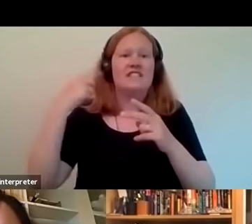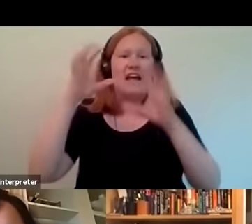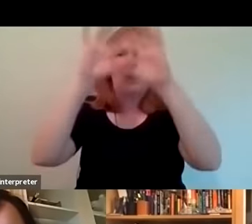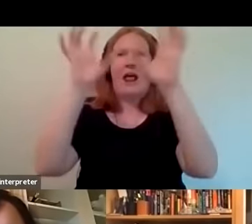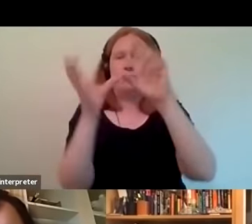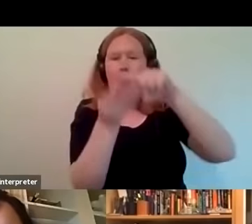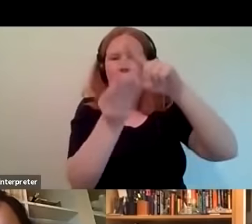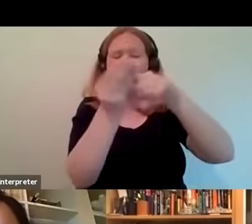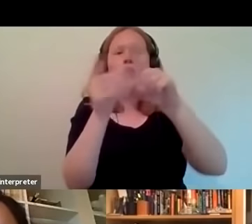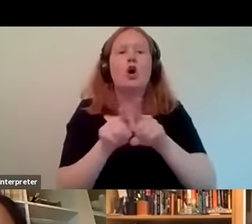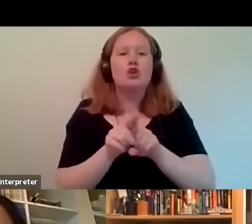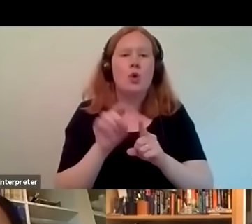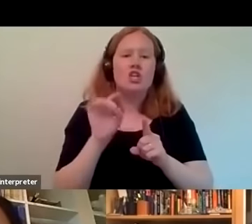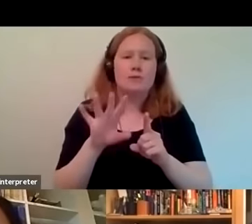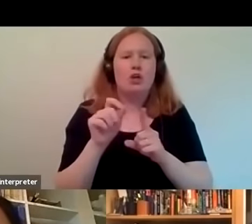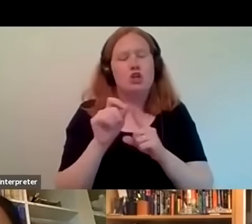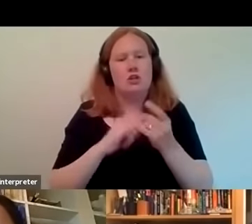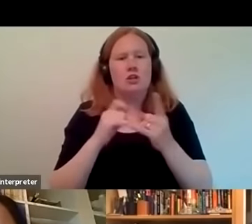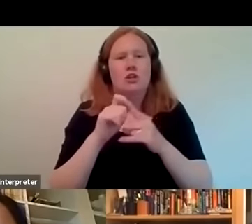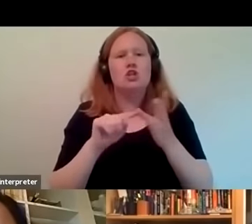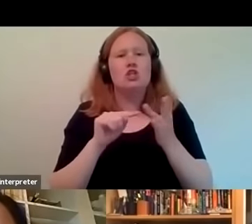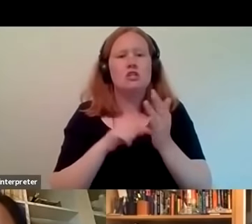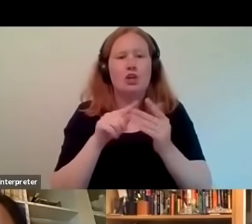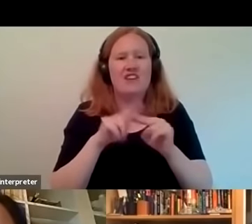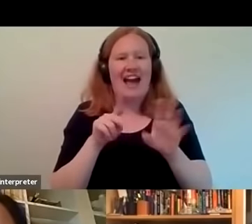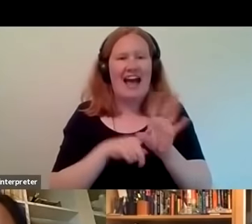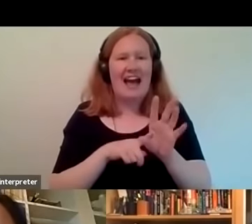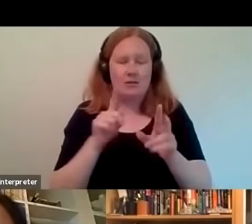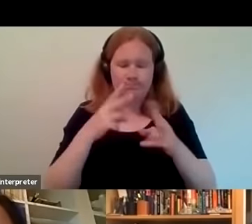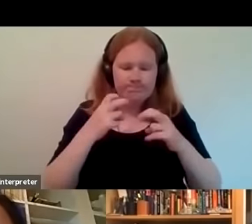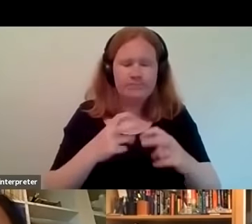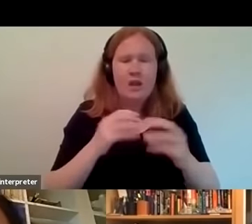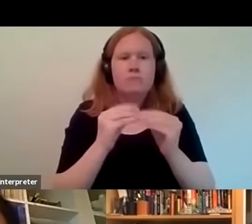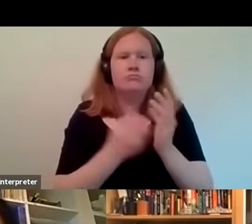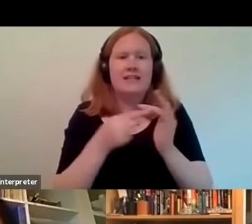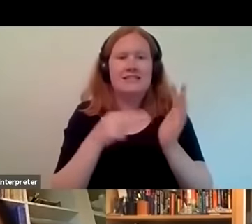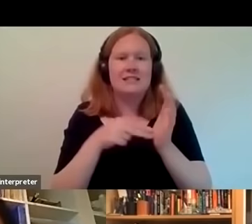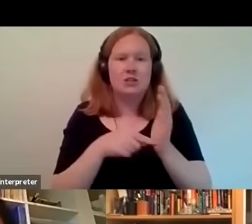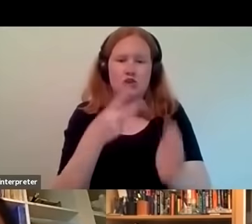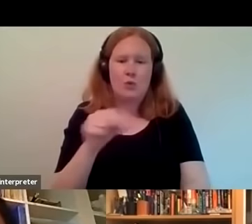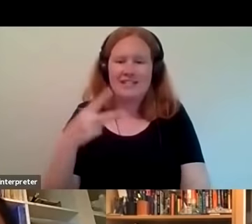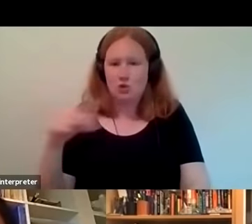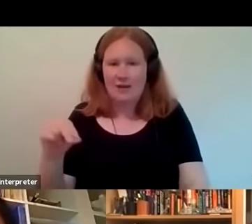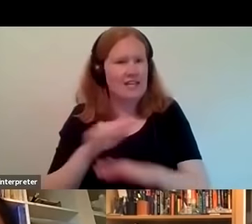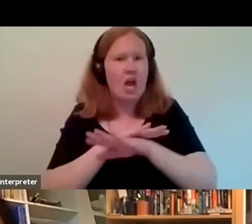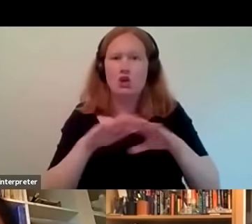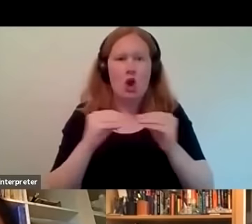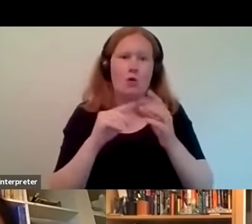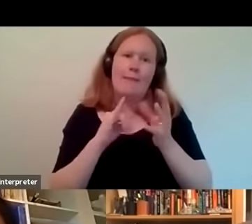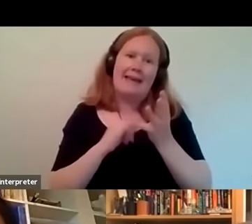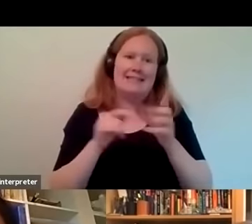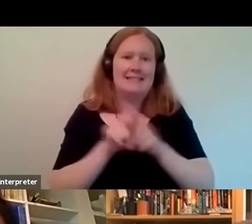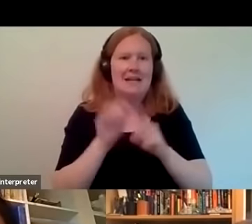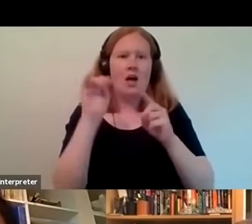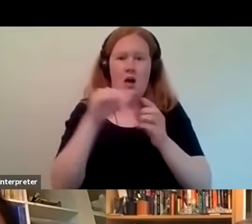on spotify now if you search under spotify and and um brent 2020 no based at home you'll find the full list of of um